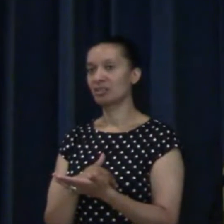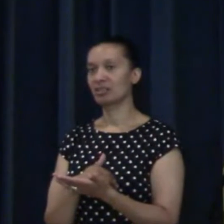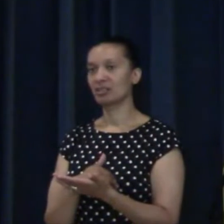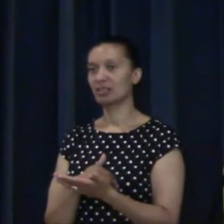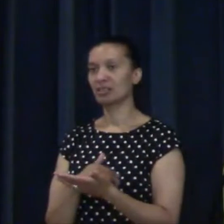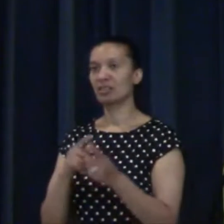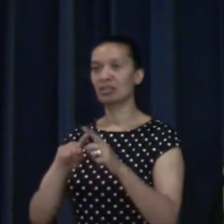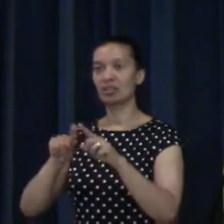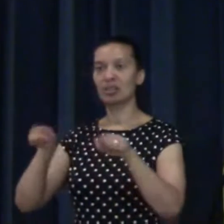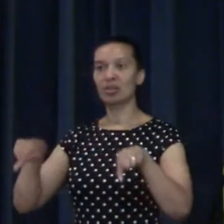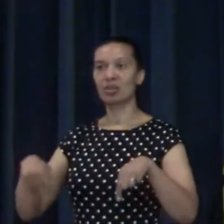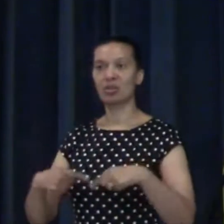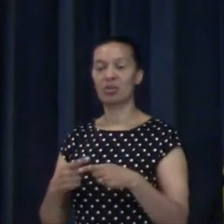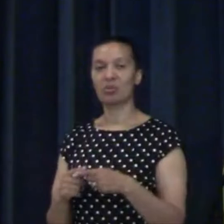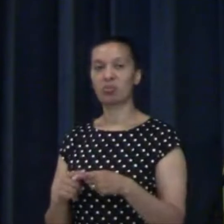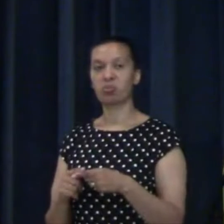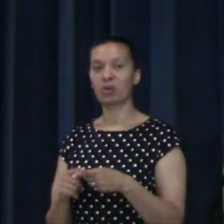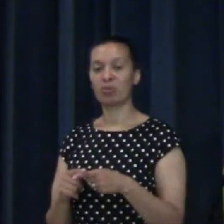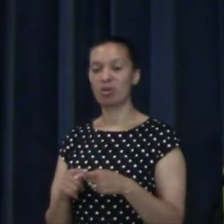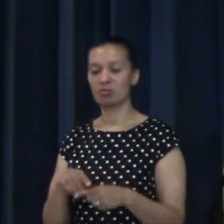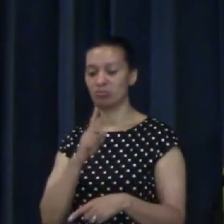then we will not be condemned.